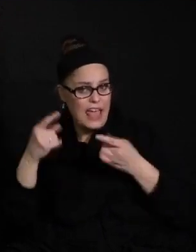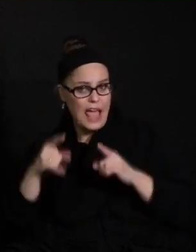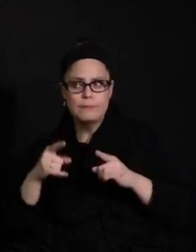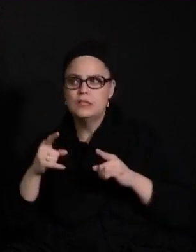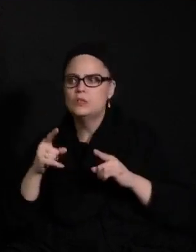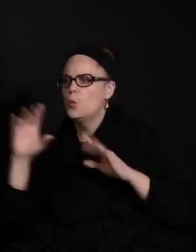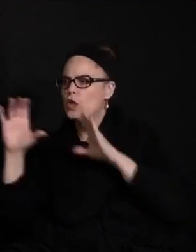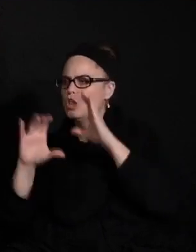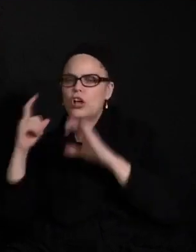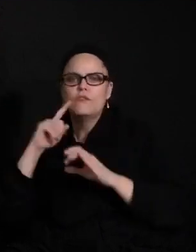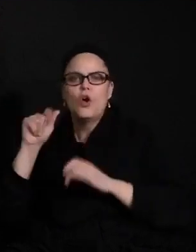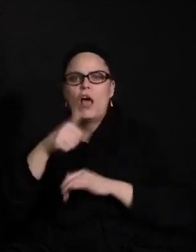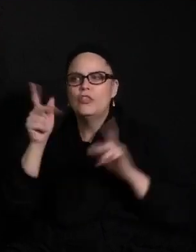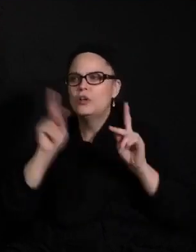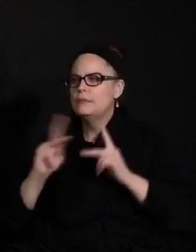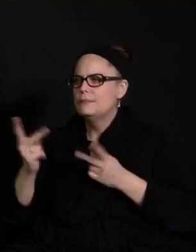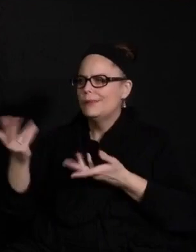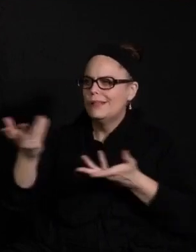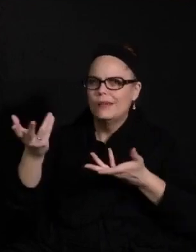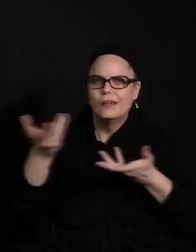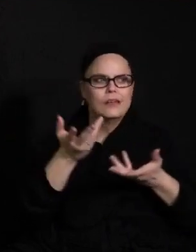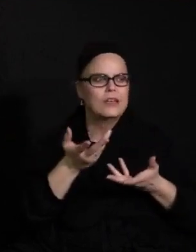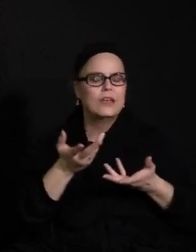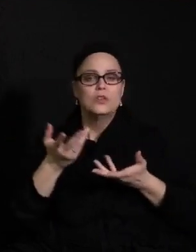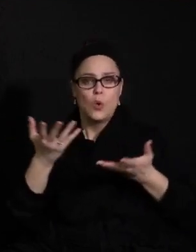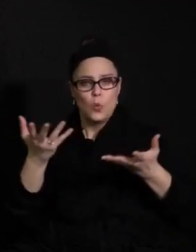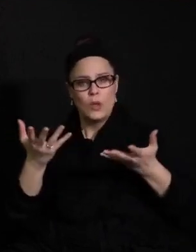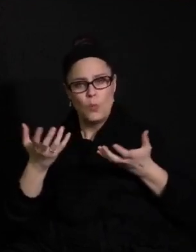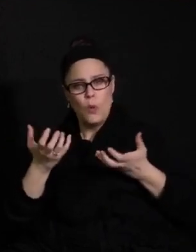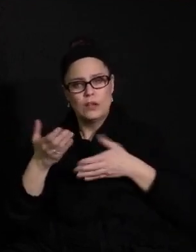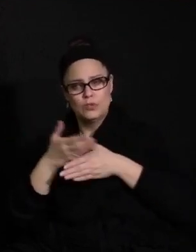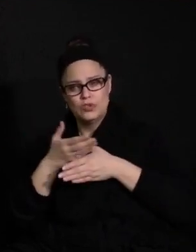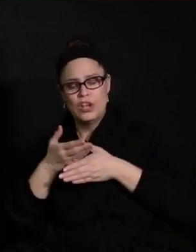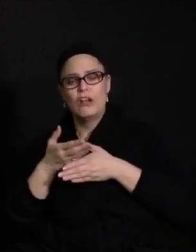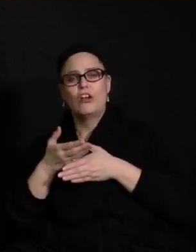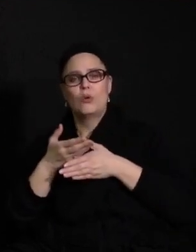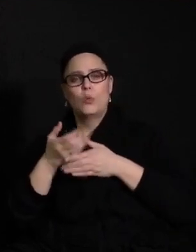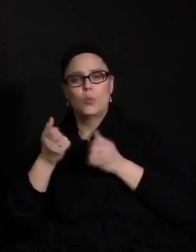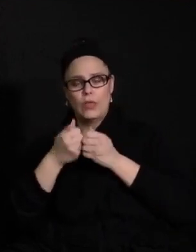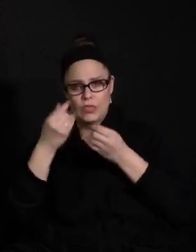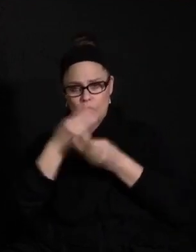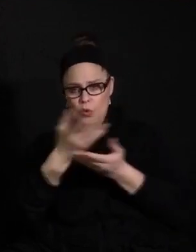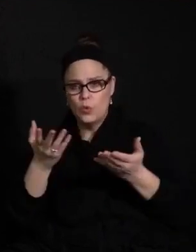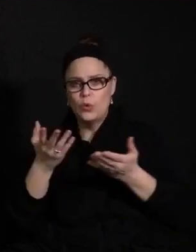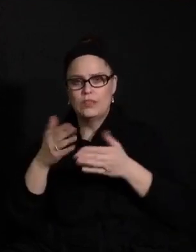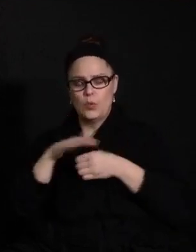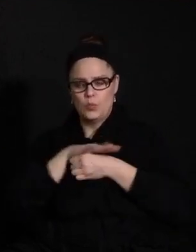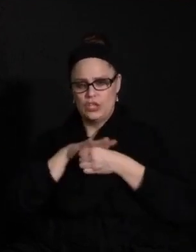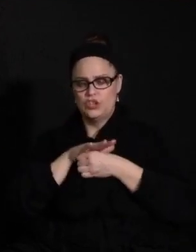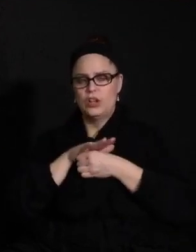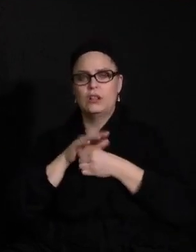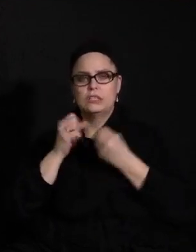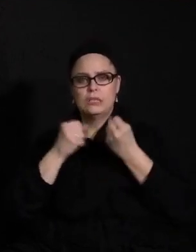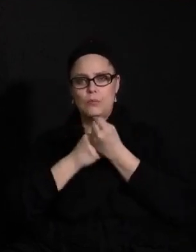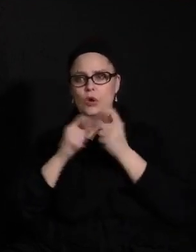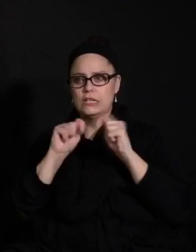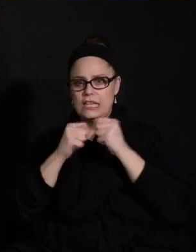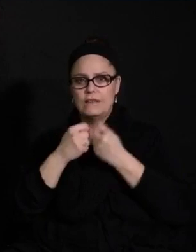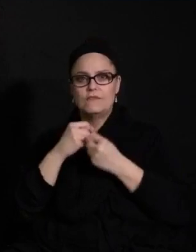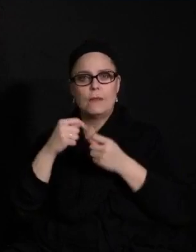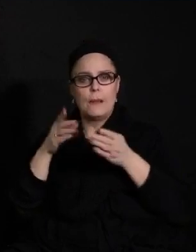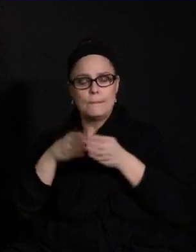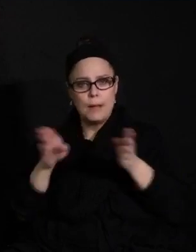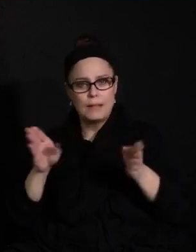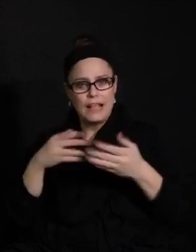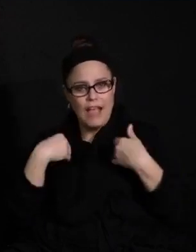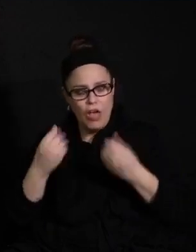So I want to right now share with you that we also partner with a regional support team from St. Paul Ramsey County Public Health, from